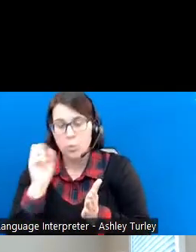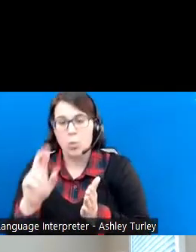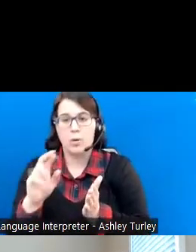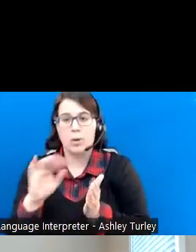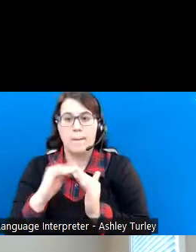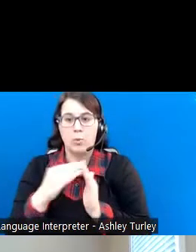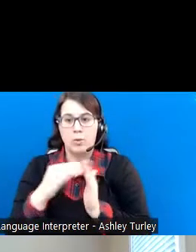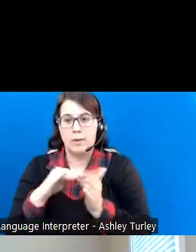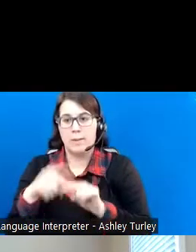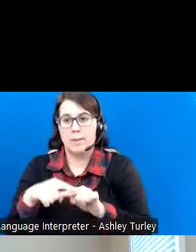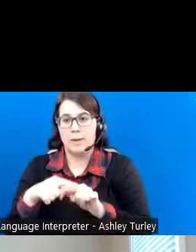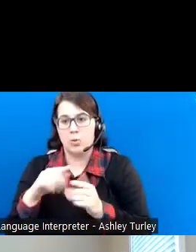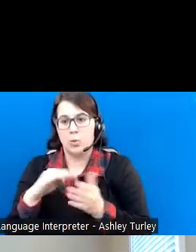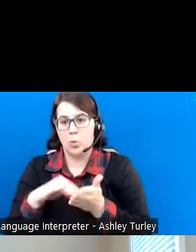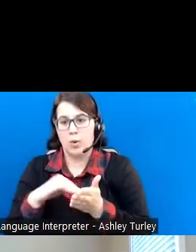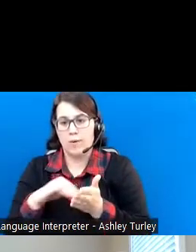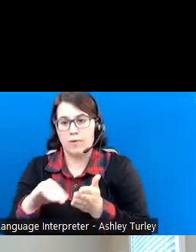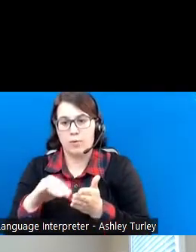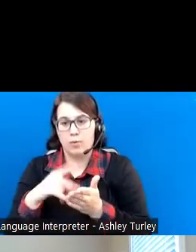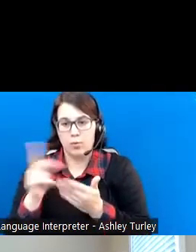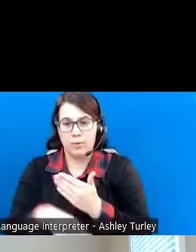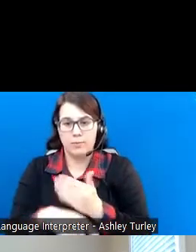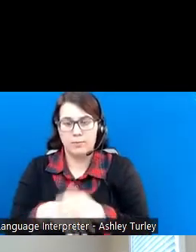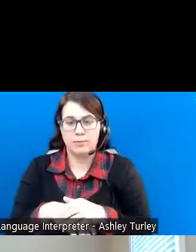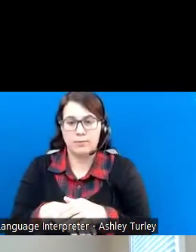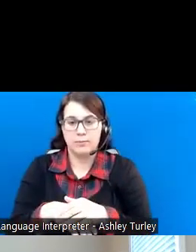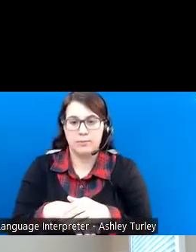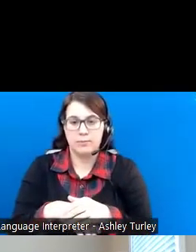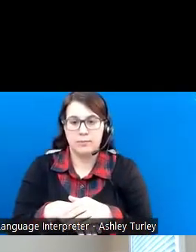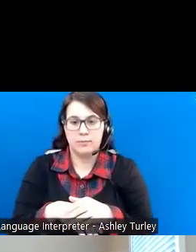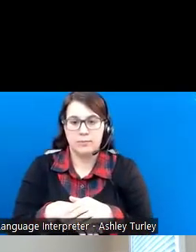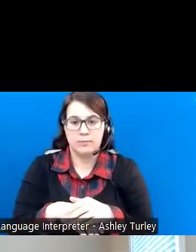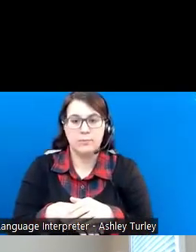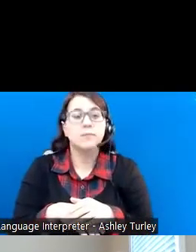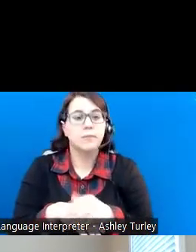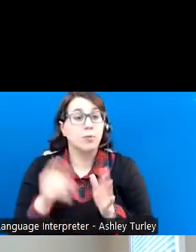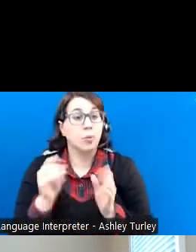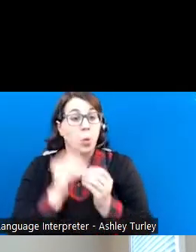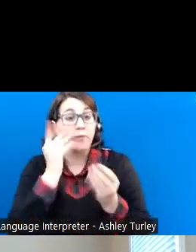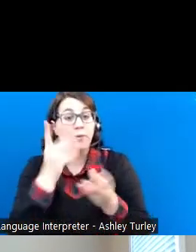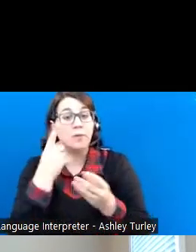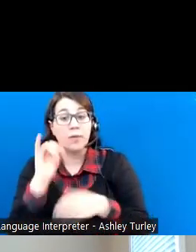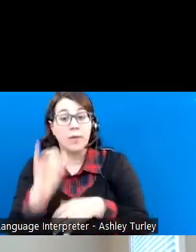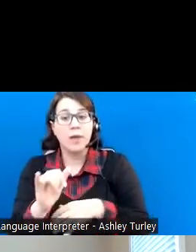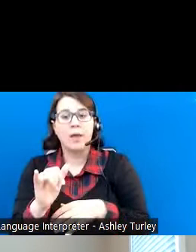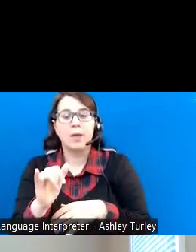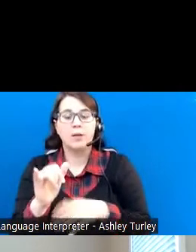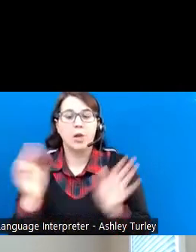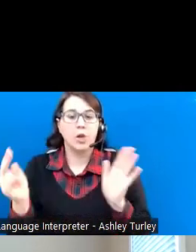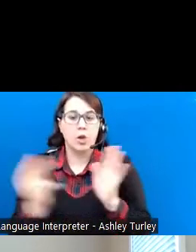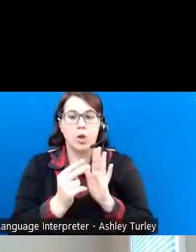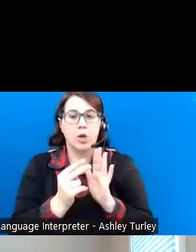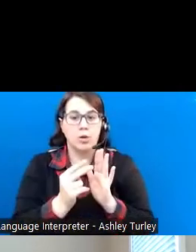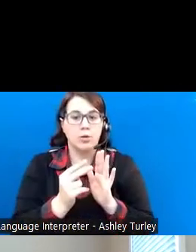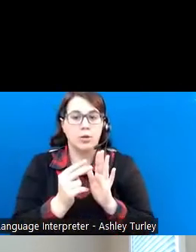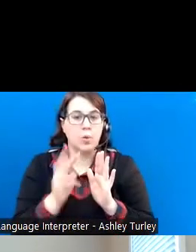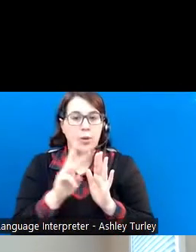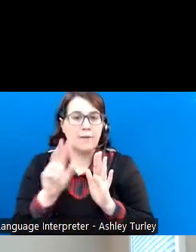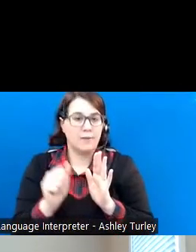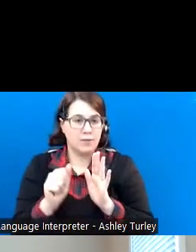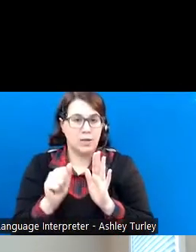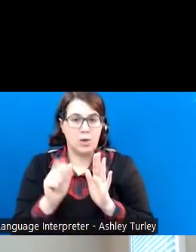program and they're over the age of 55. So for more information about that, you can go to westvirginiarecovery.com.